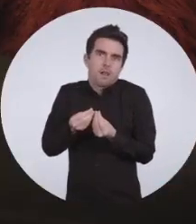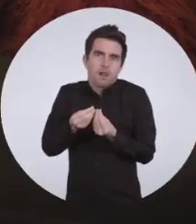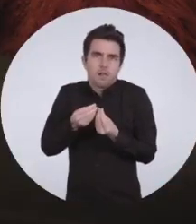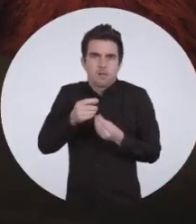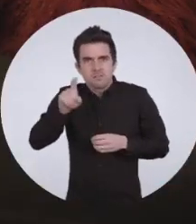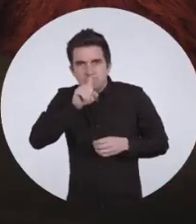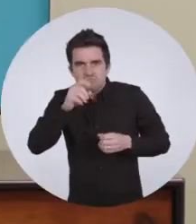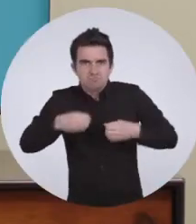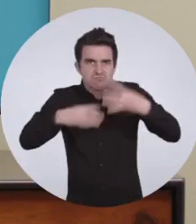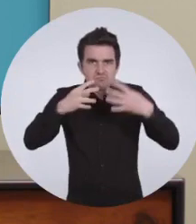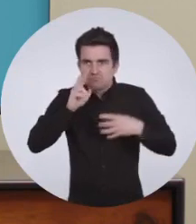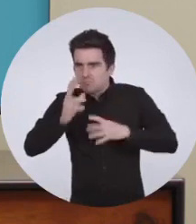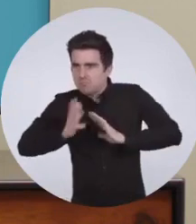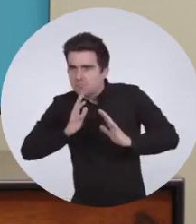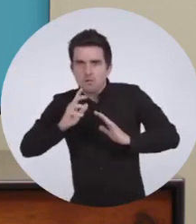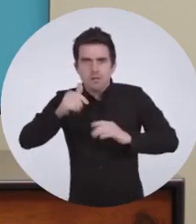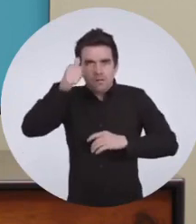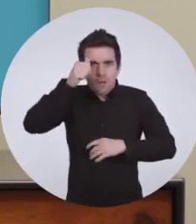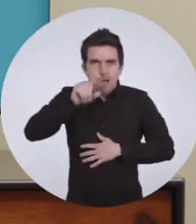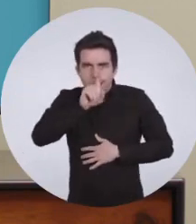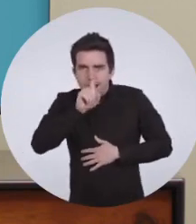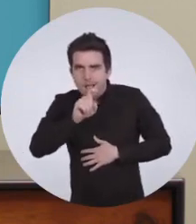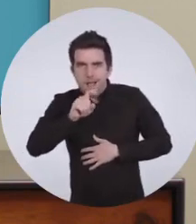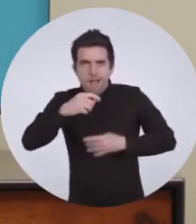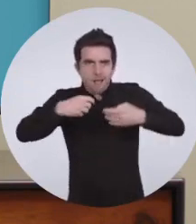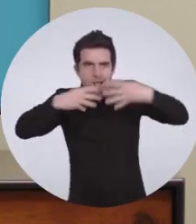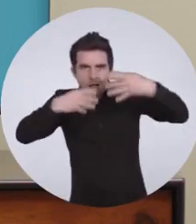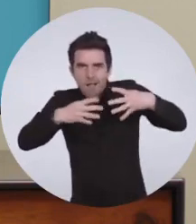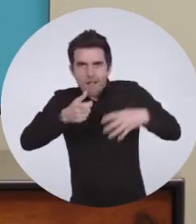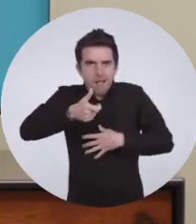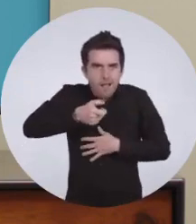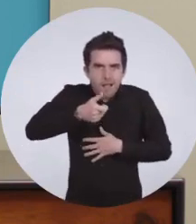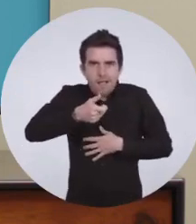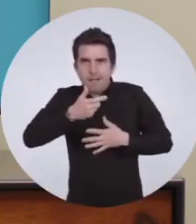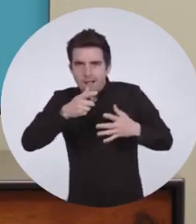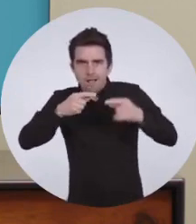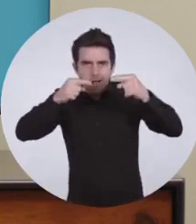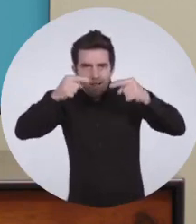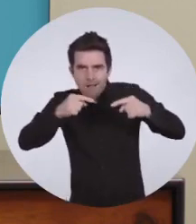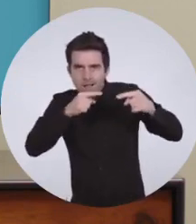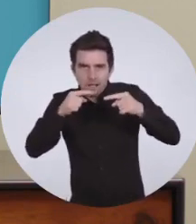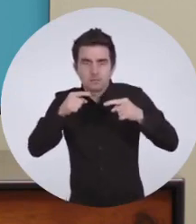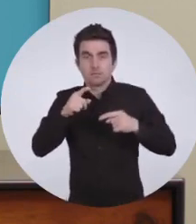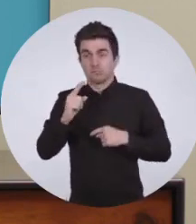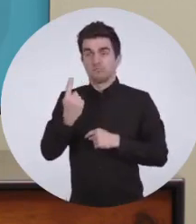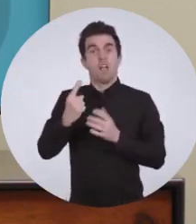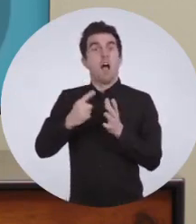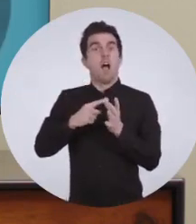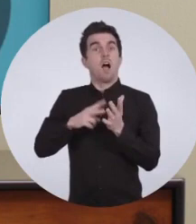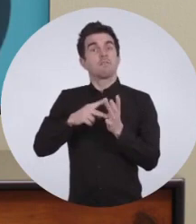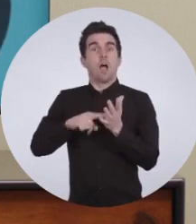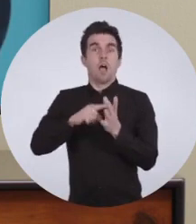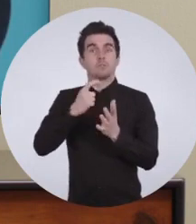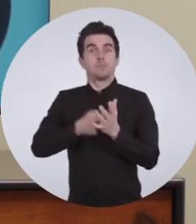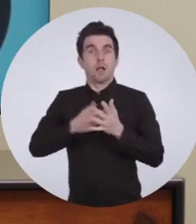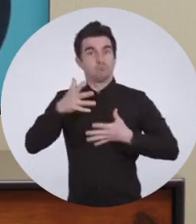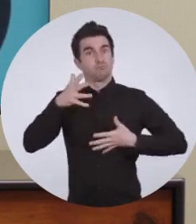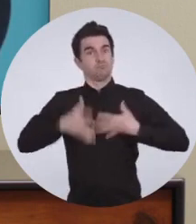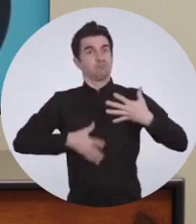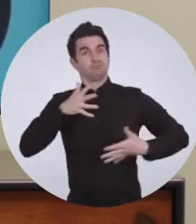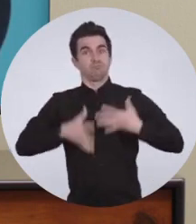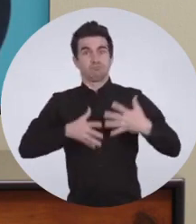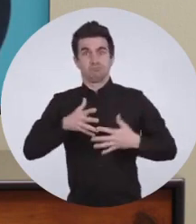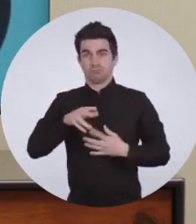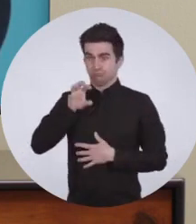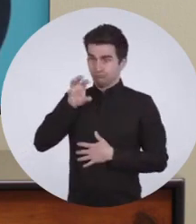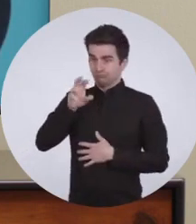the menu easily. Once you're on accessibility shortcuts, scroll down to find Sign Language Guide. An on-screen avatar will appear at